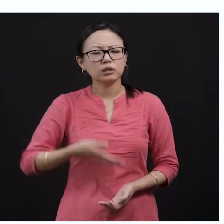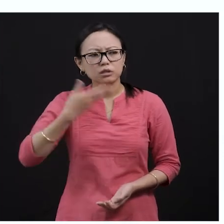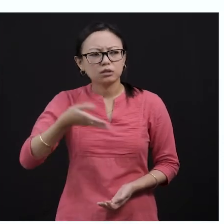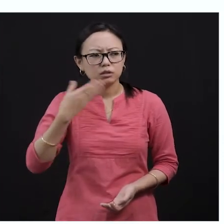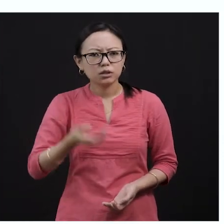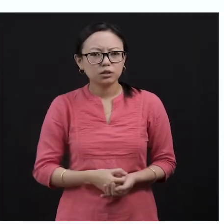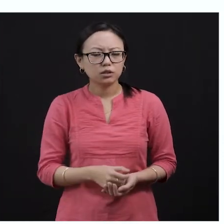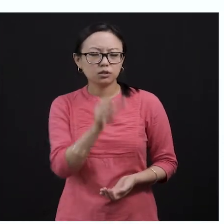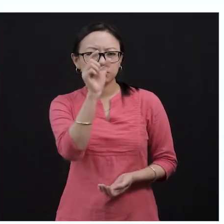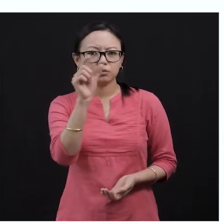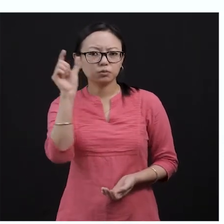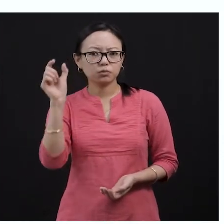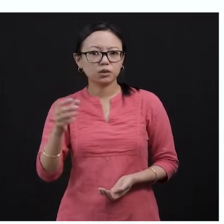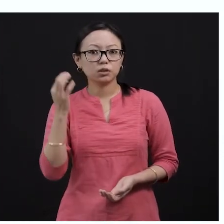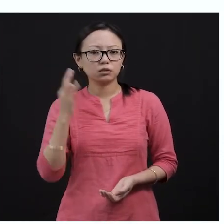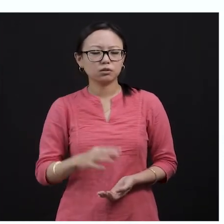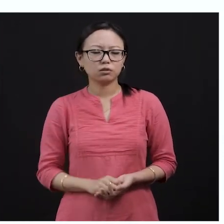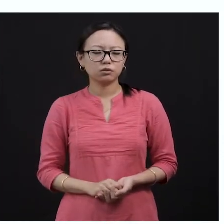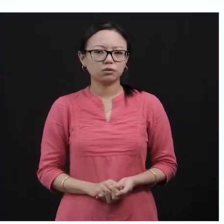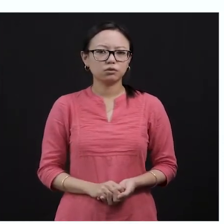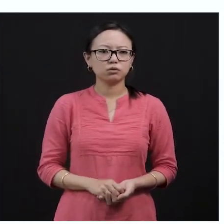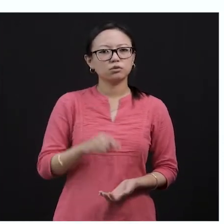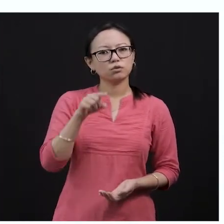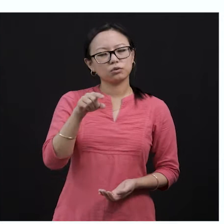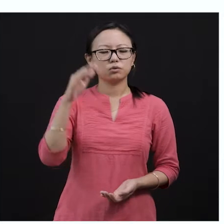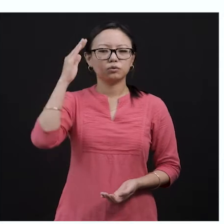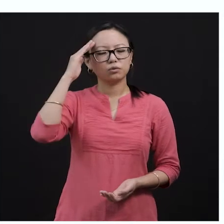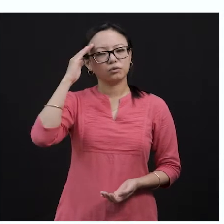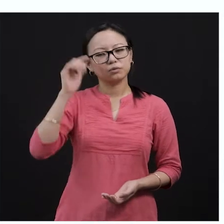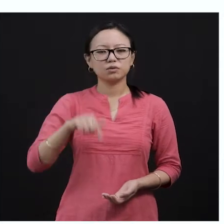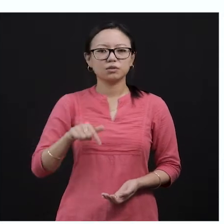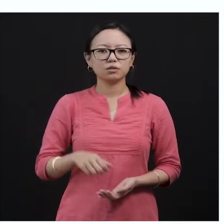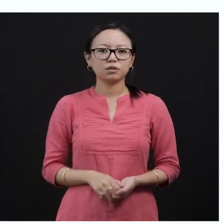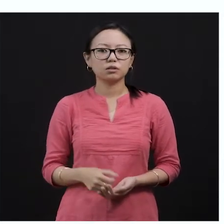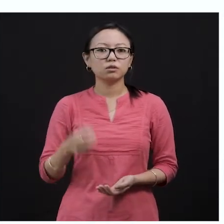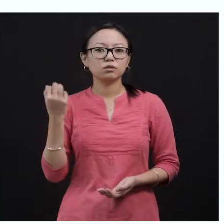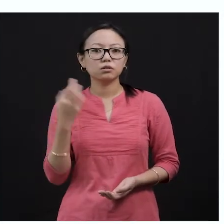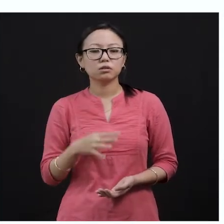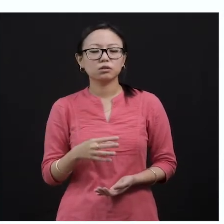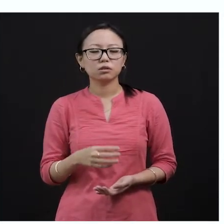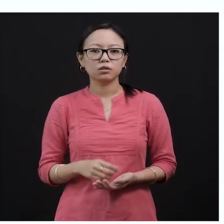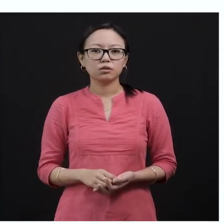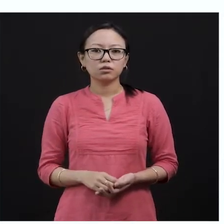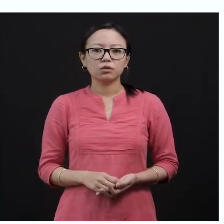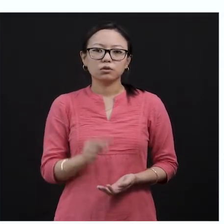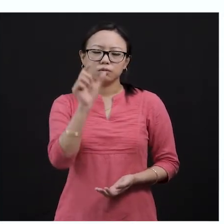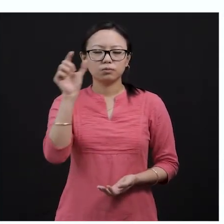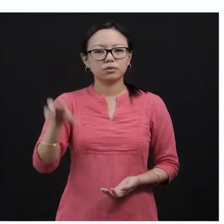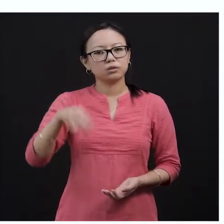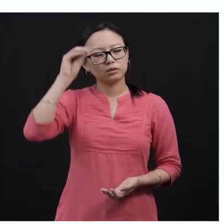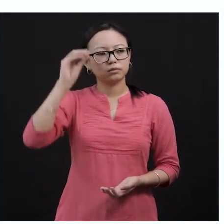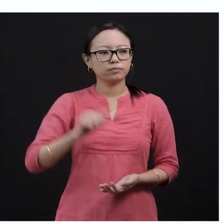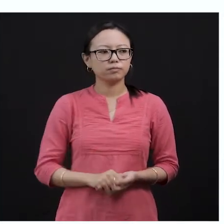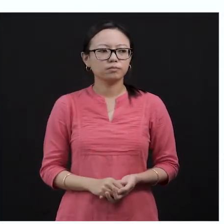learn some new words before the start of every lesson. So today, some new words that we are going to learn is, look at this,